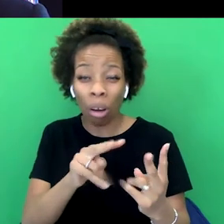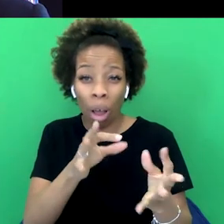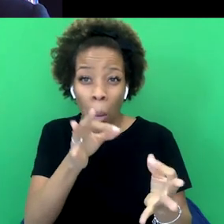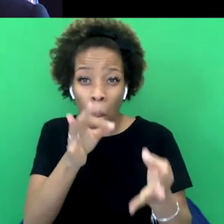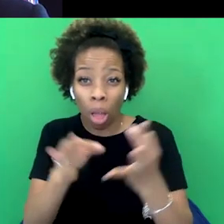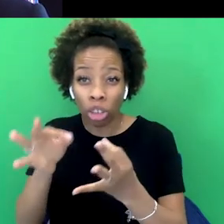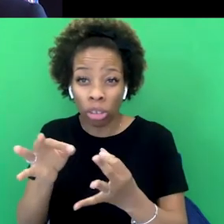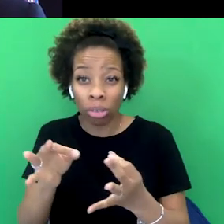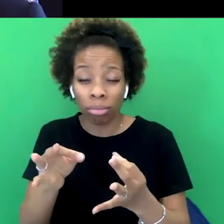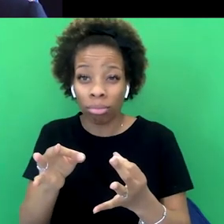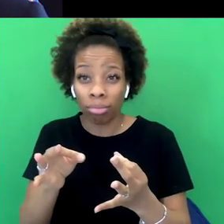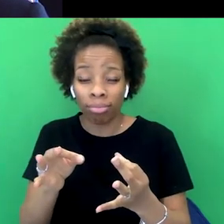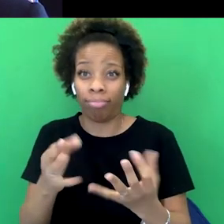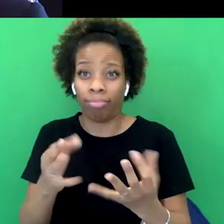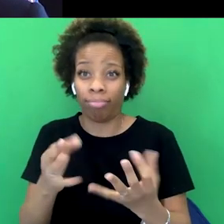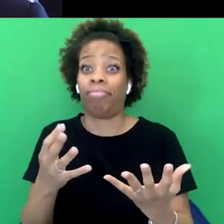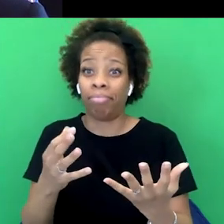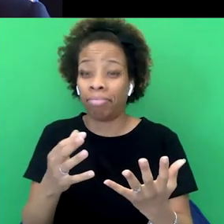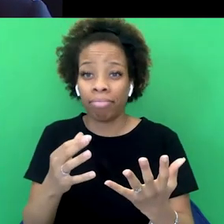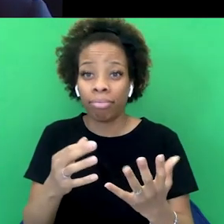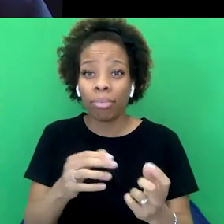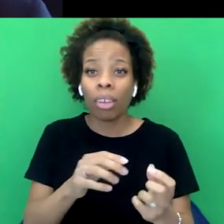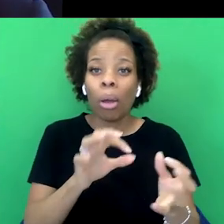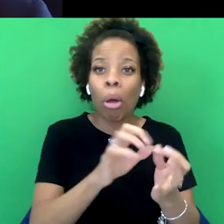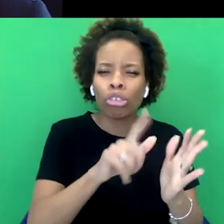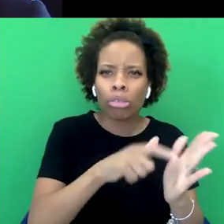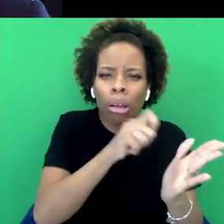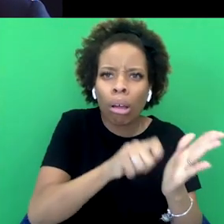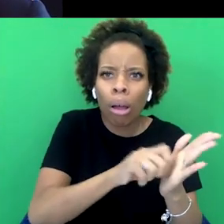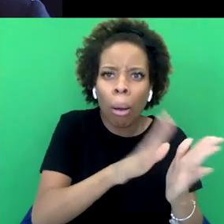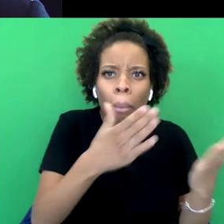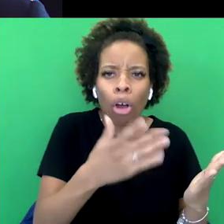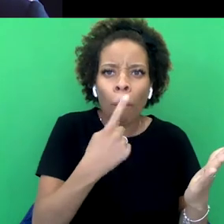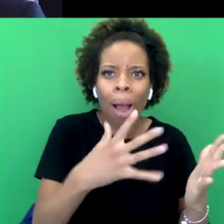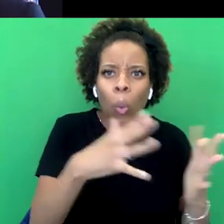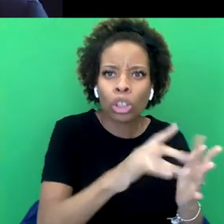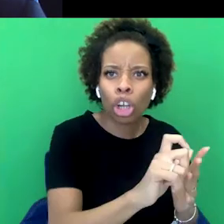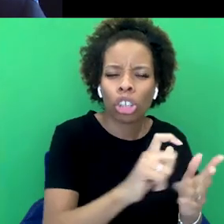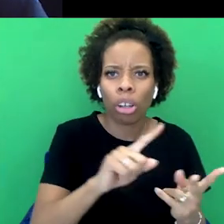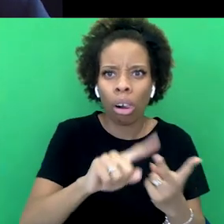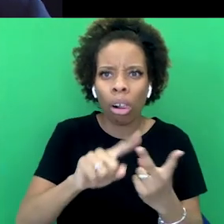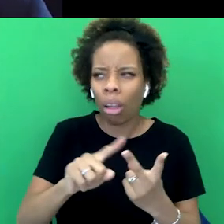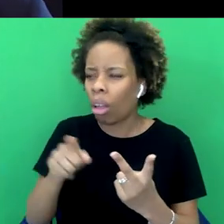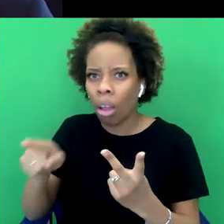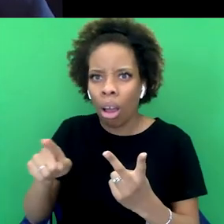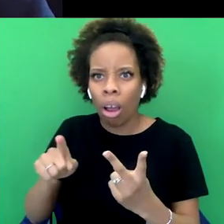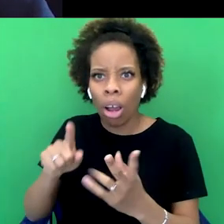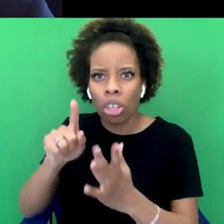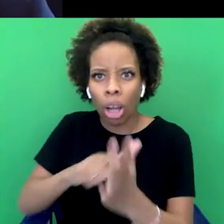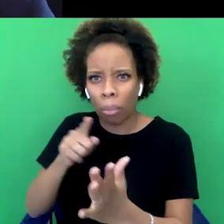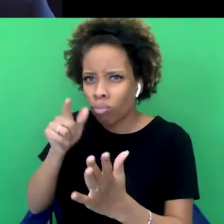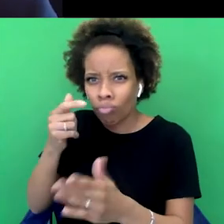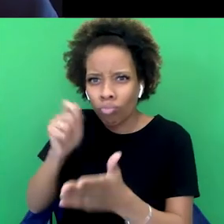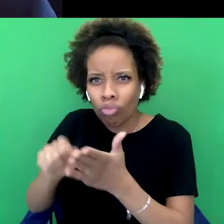writing books about Churchill. Jacob Rees-Mogg is writing books about imperial Victorians, how great they are. historically illiterate books,